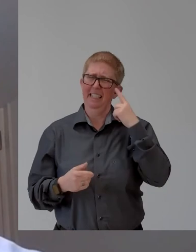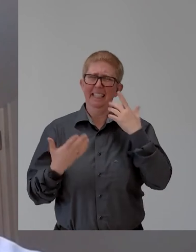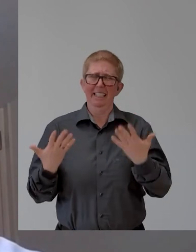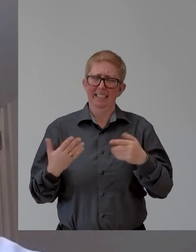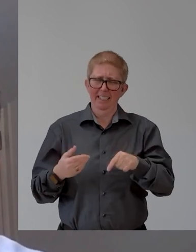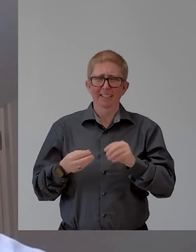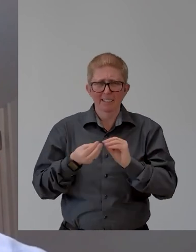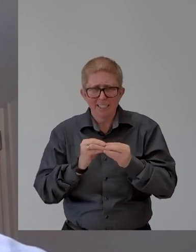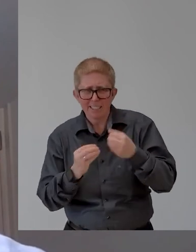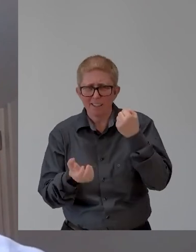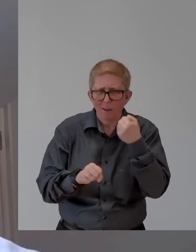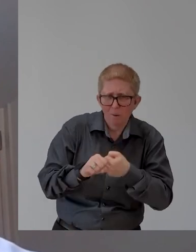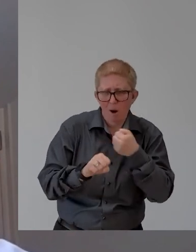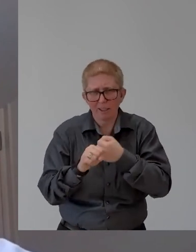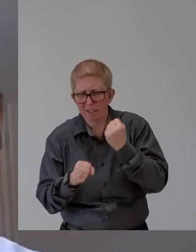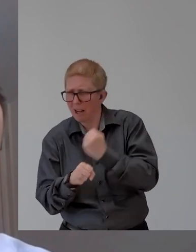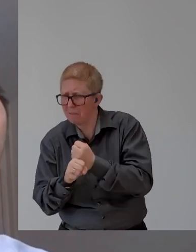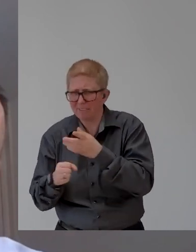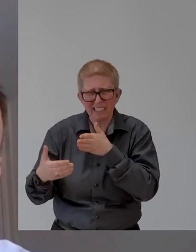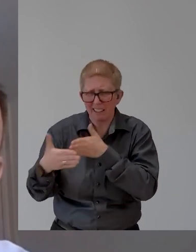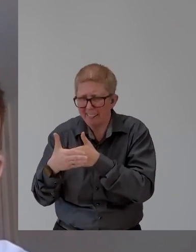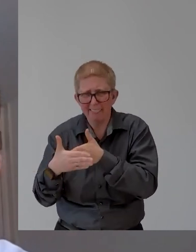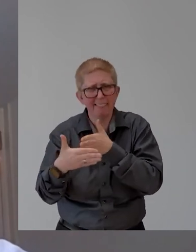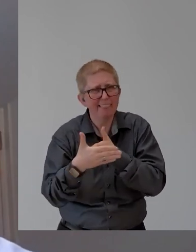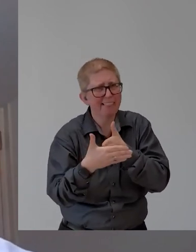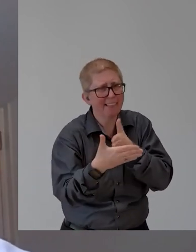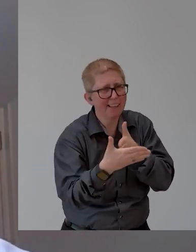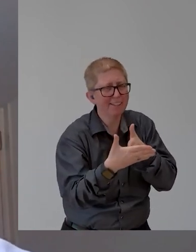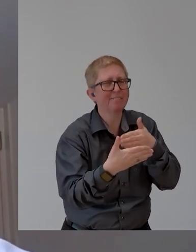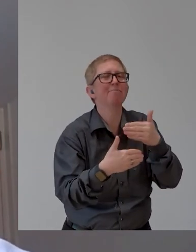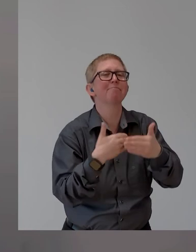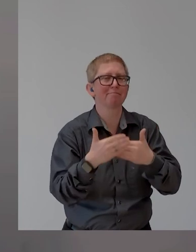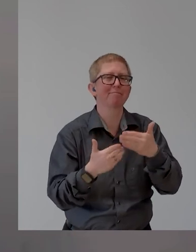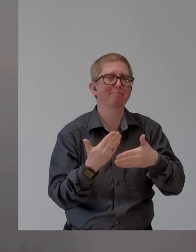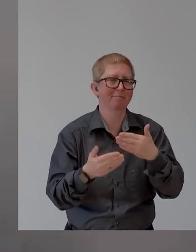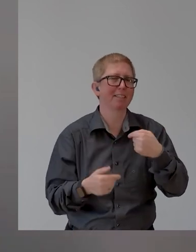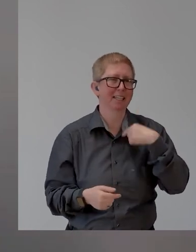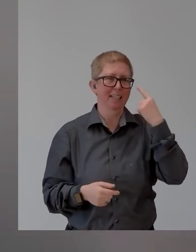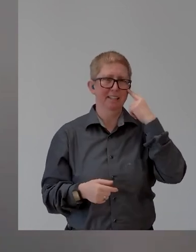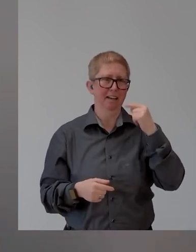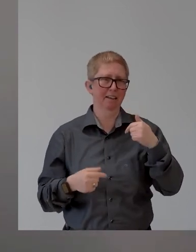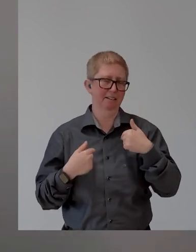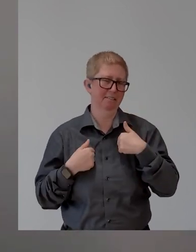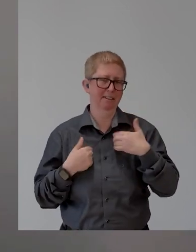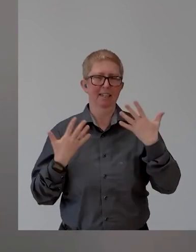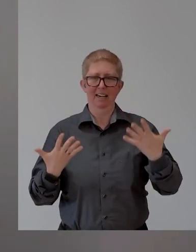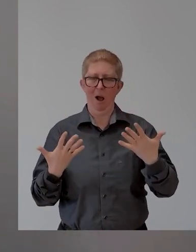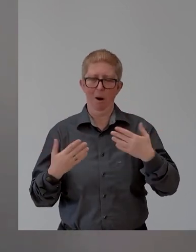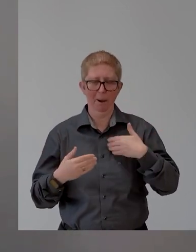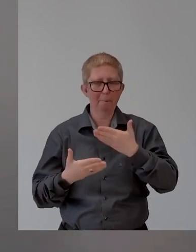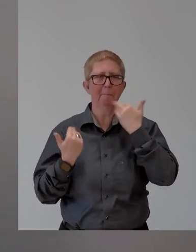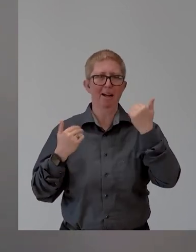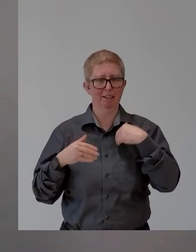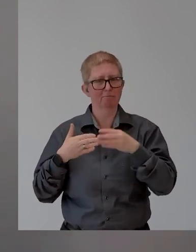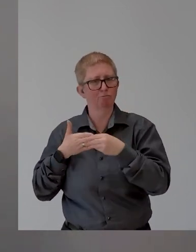know, different skills that I hope in some way maybe makes me a better leader. And, uh, and, uh, and the final question, really what's